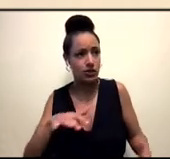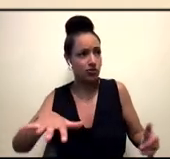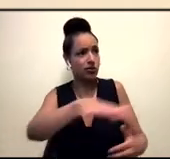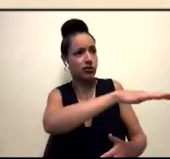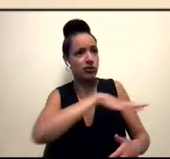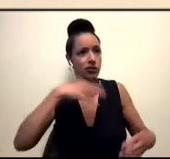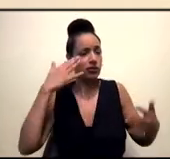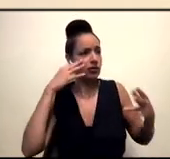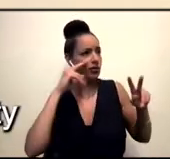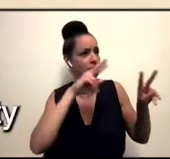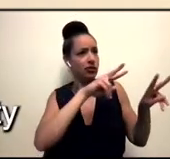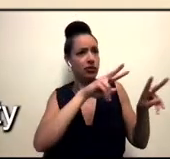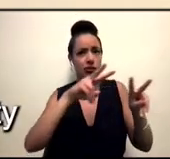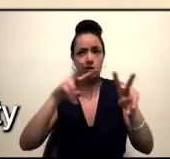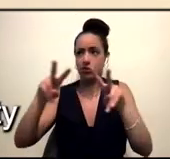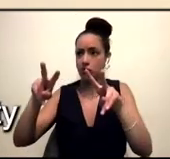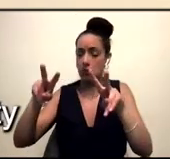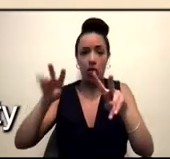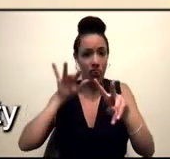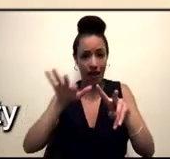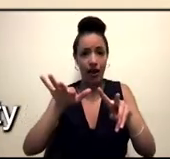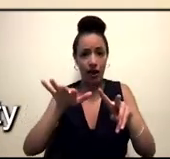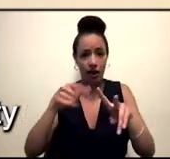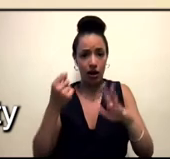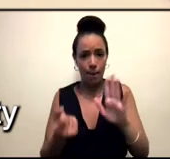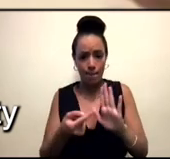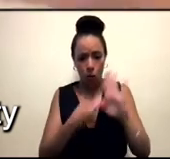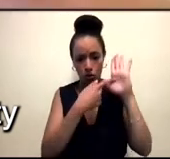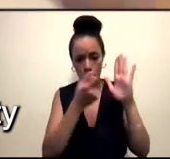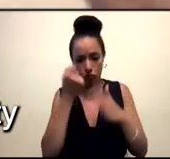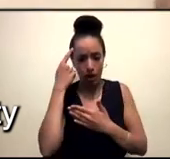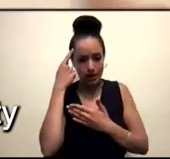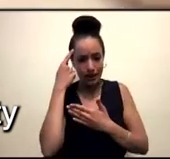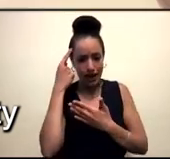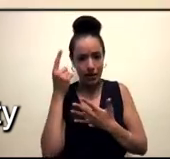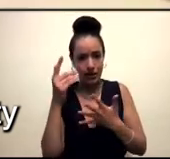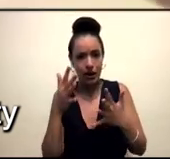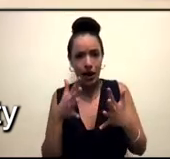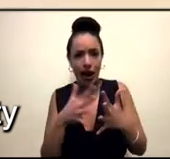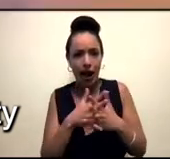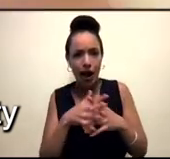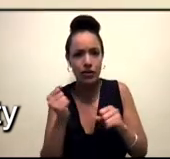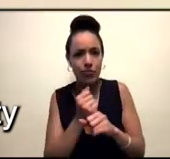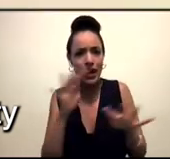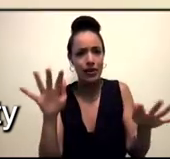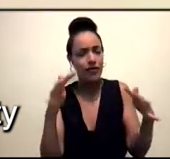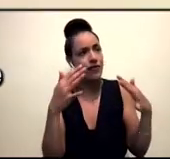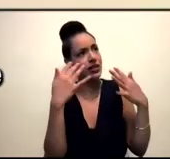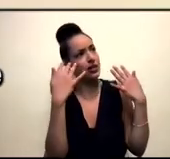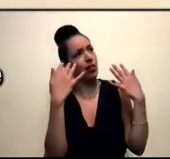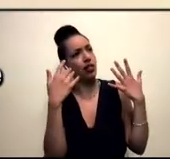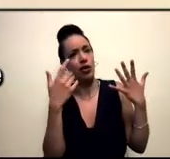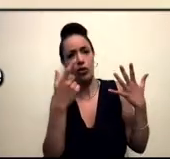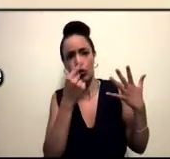important for us to understand. That gets made visible by birds sort of in, not, birds sort of like flocking to New York City,